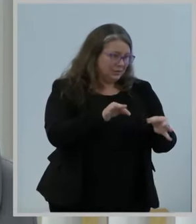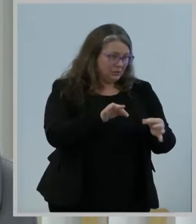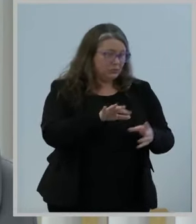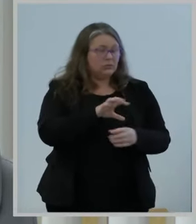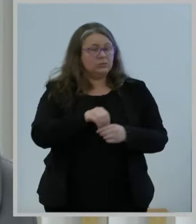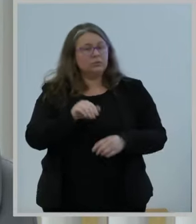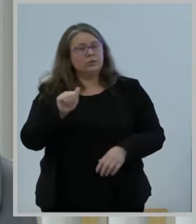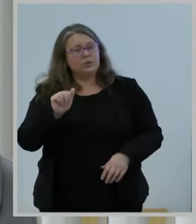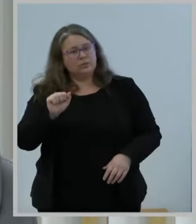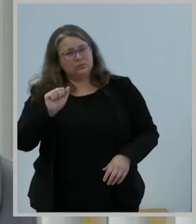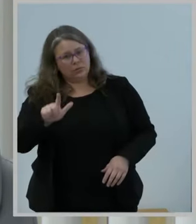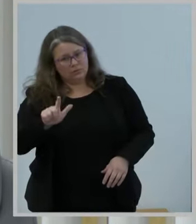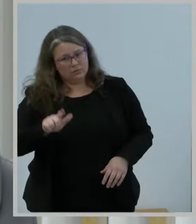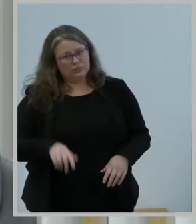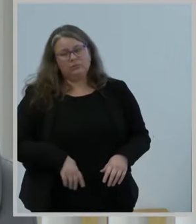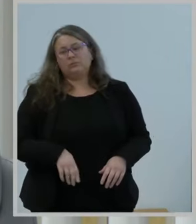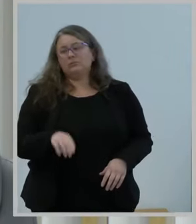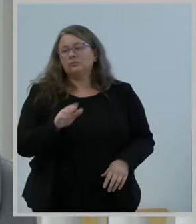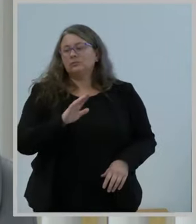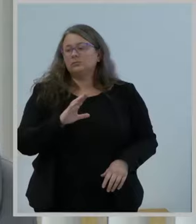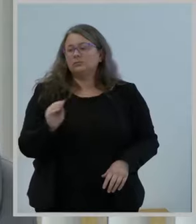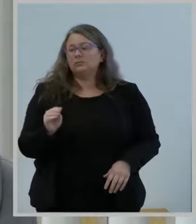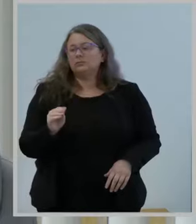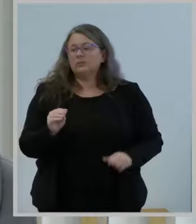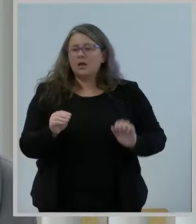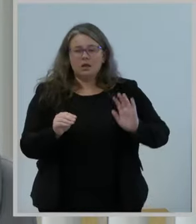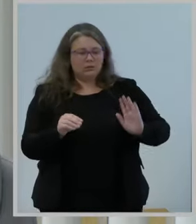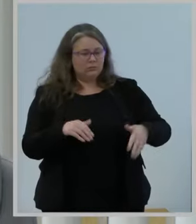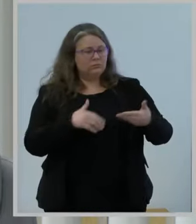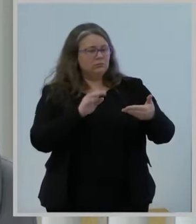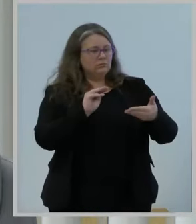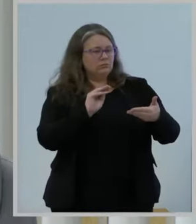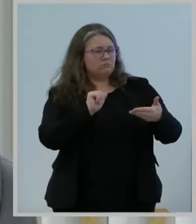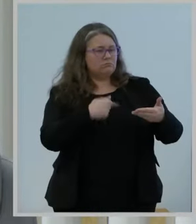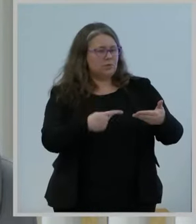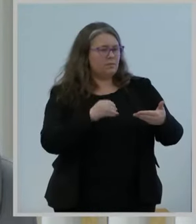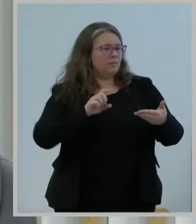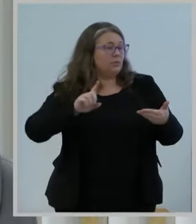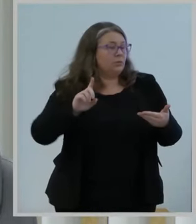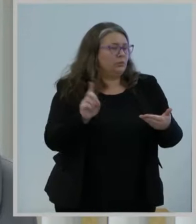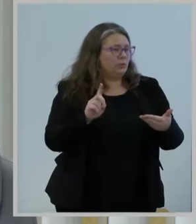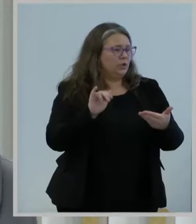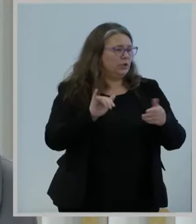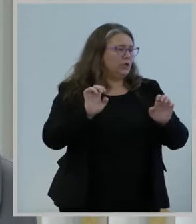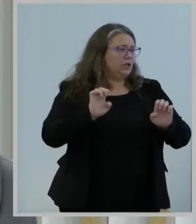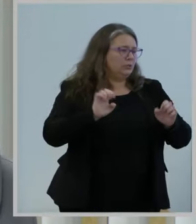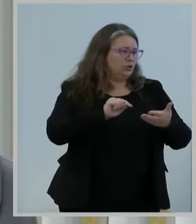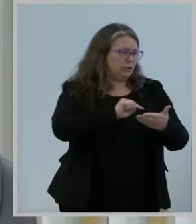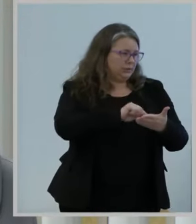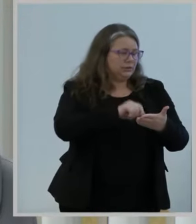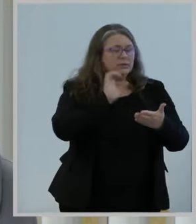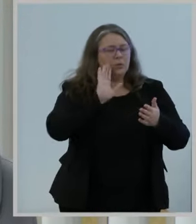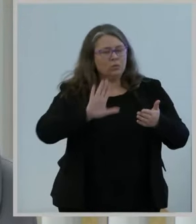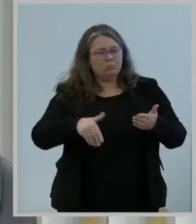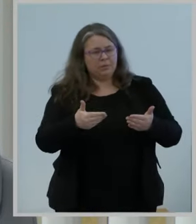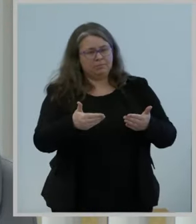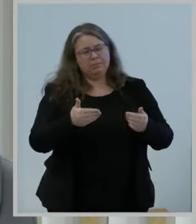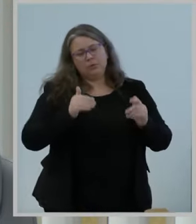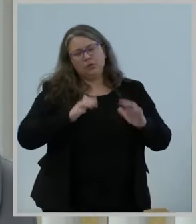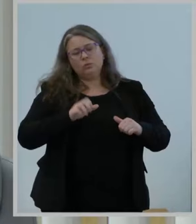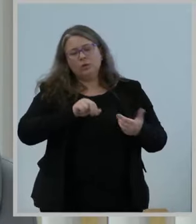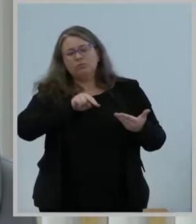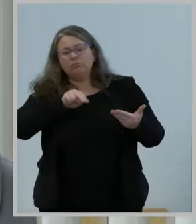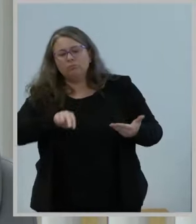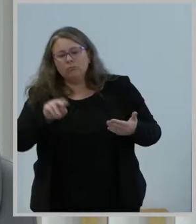Sign Language, and that a map of the general emergency area be made available to consumers. These steps will help communities